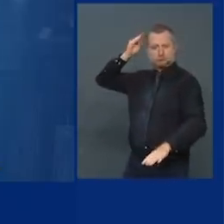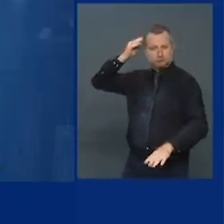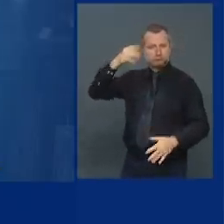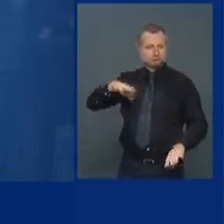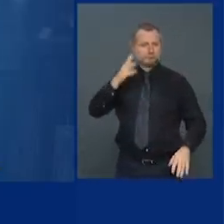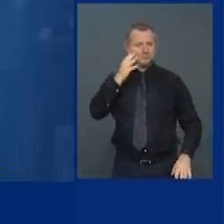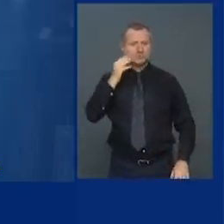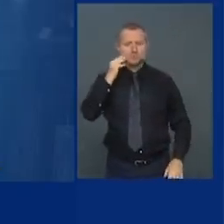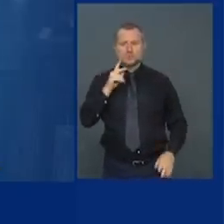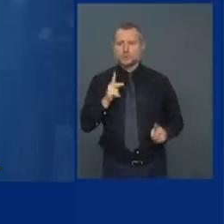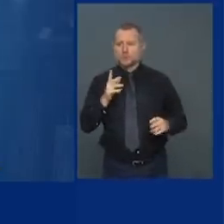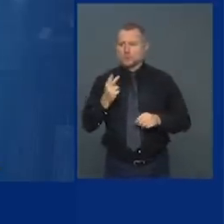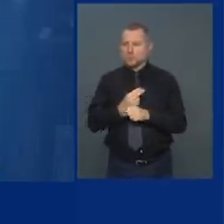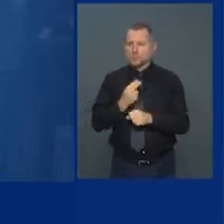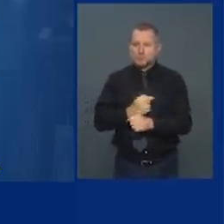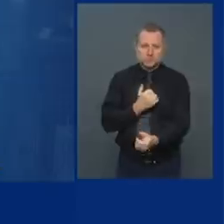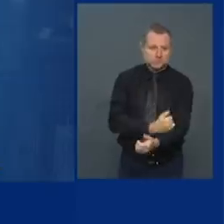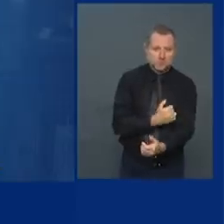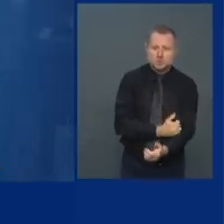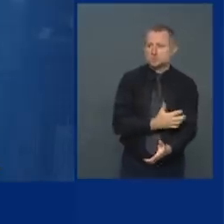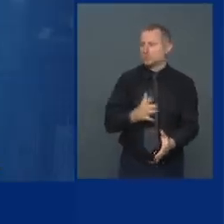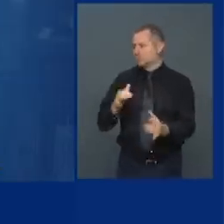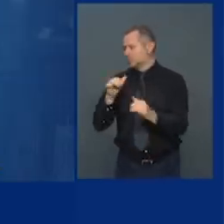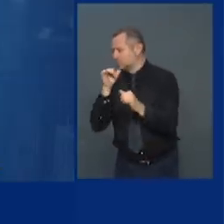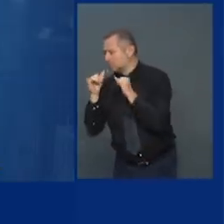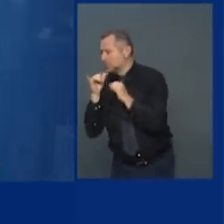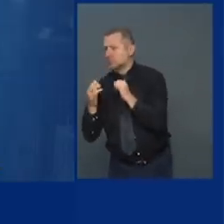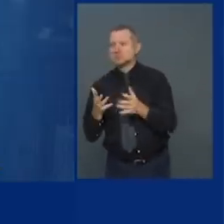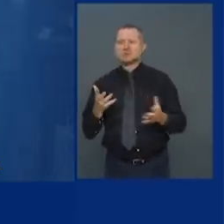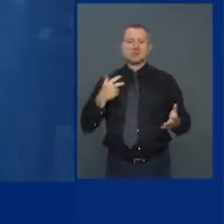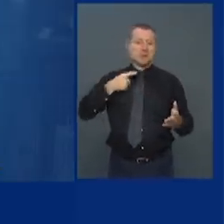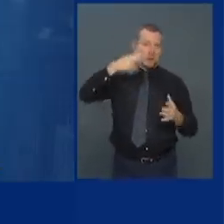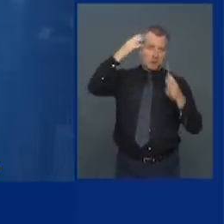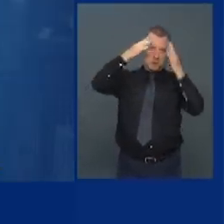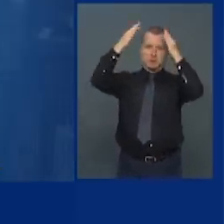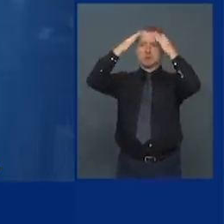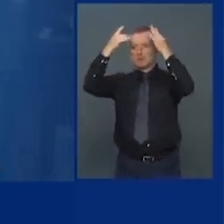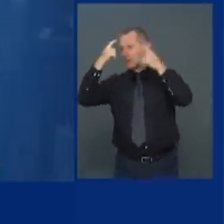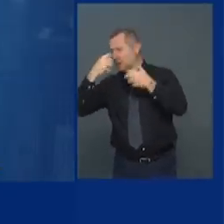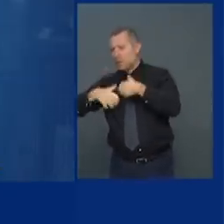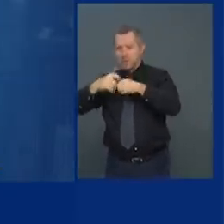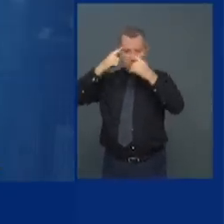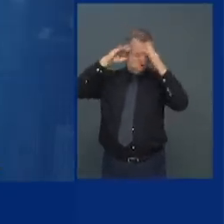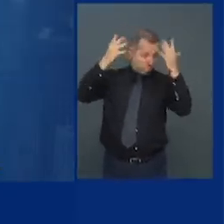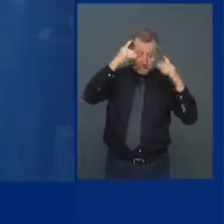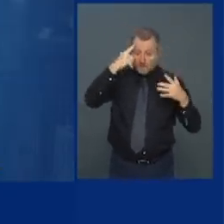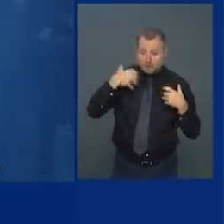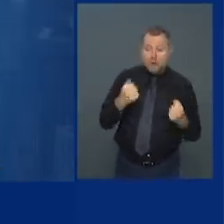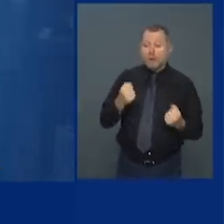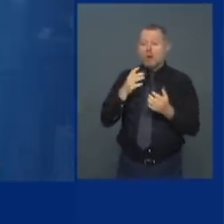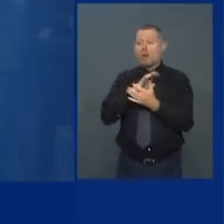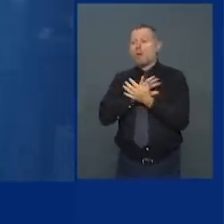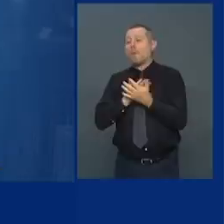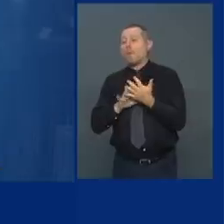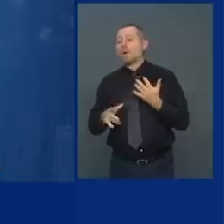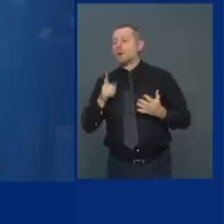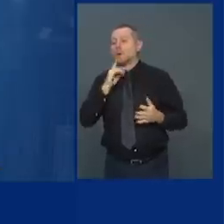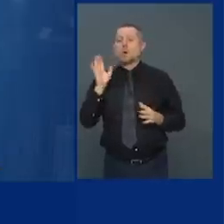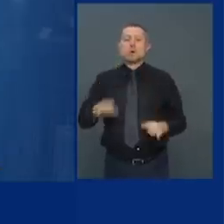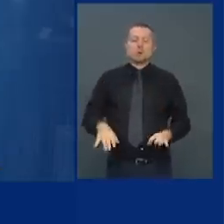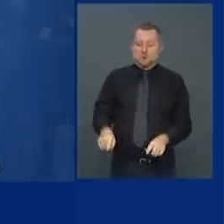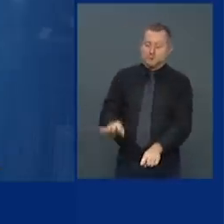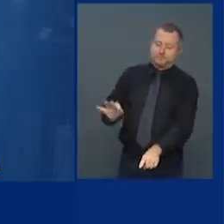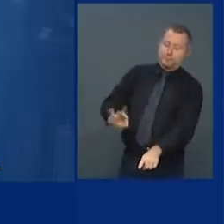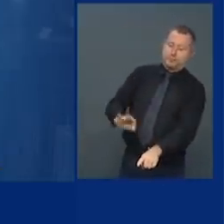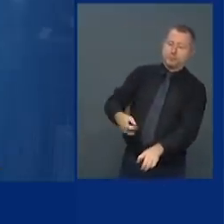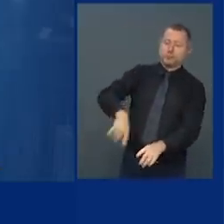up. This was a traumatic period. Don't underestimate it. And you're going to see the consequences of that trauma